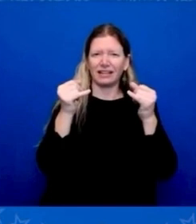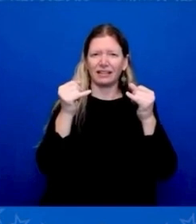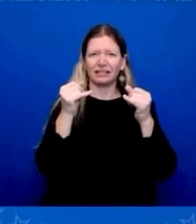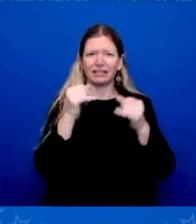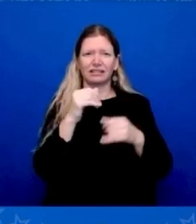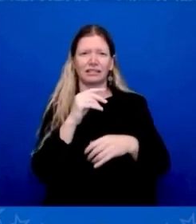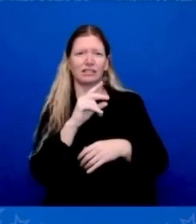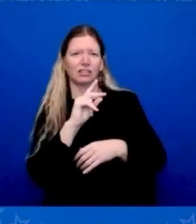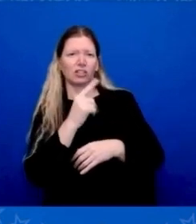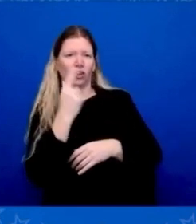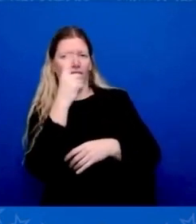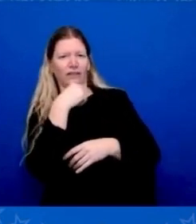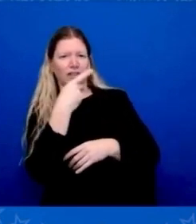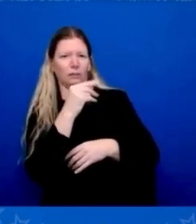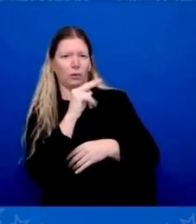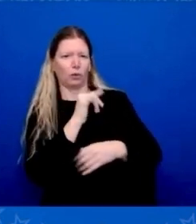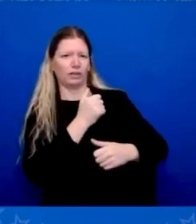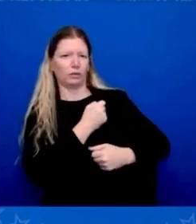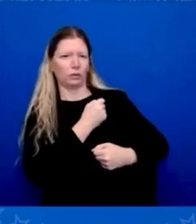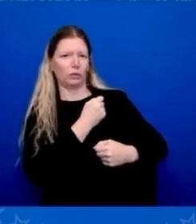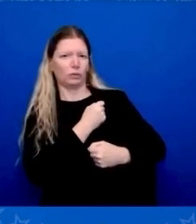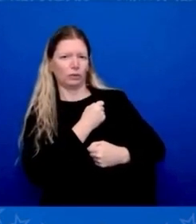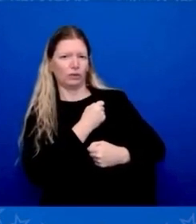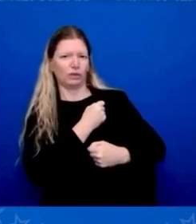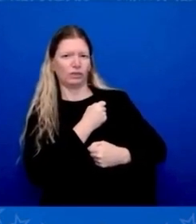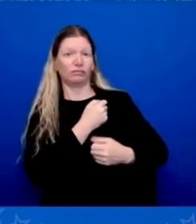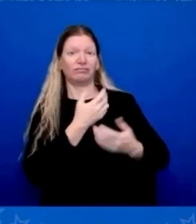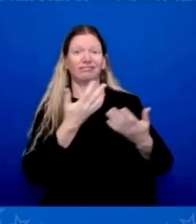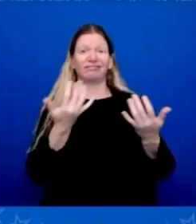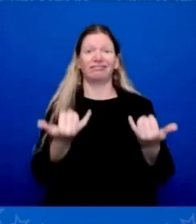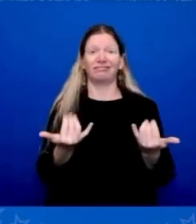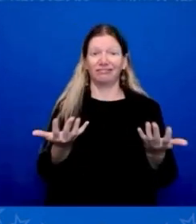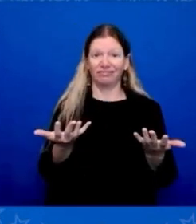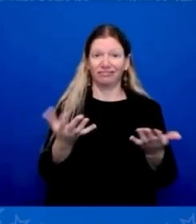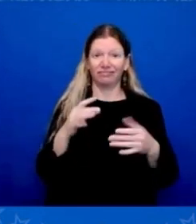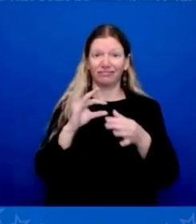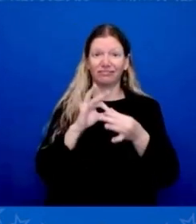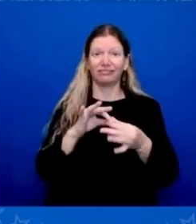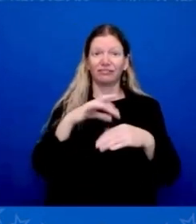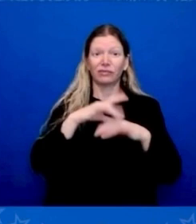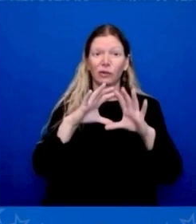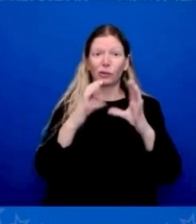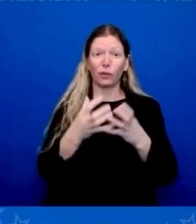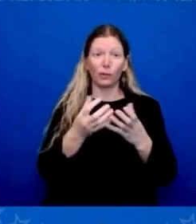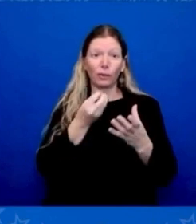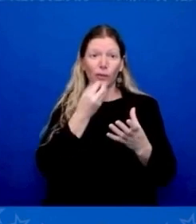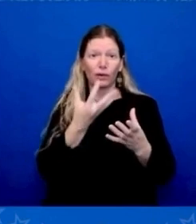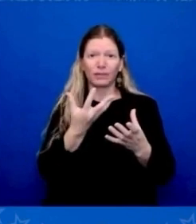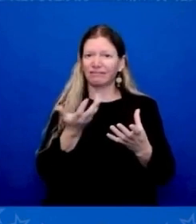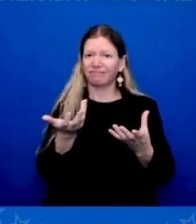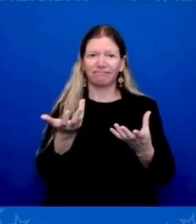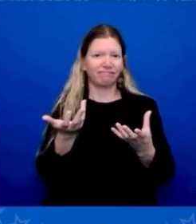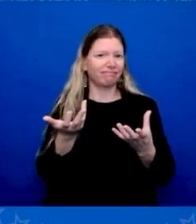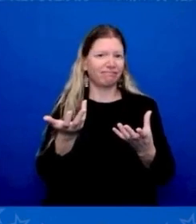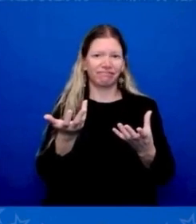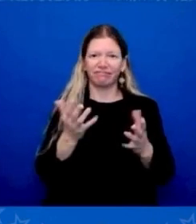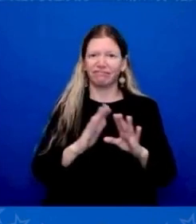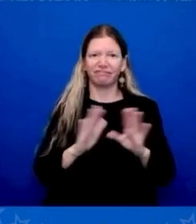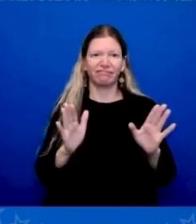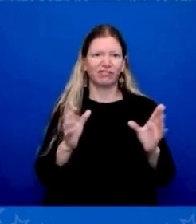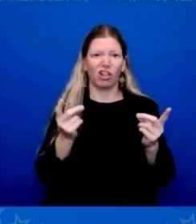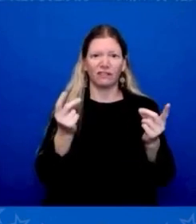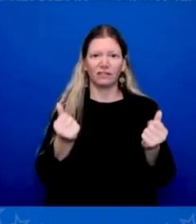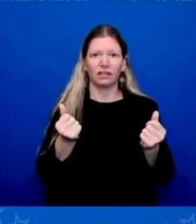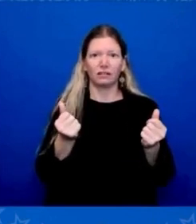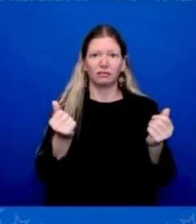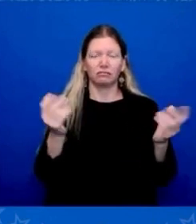All of a sudden, they all realize that it's a problem. And there's nothing like seeing the light. And